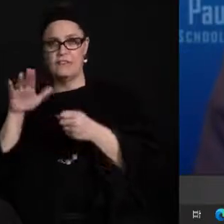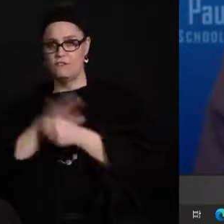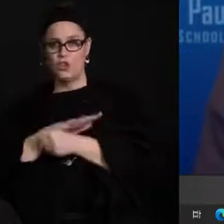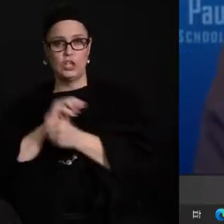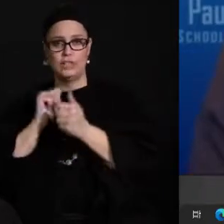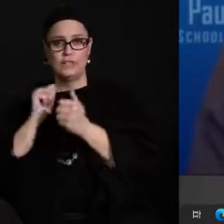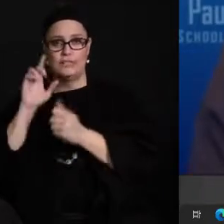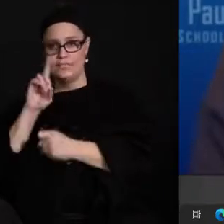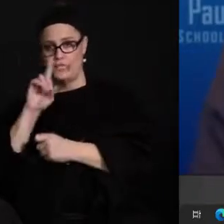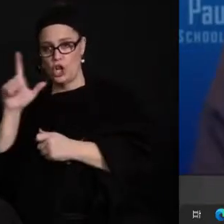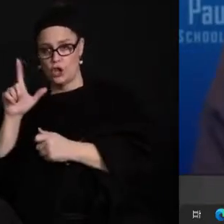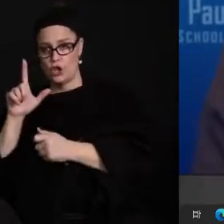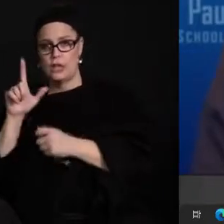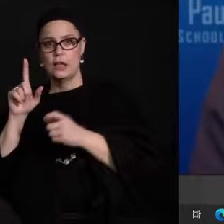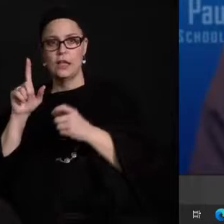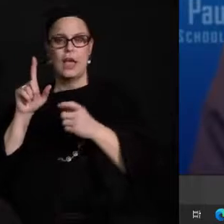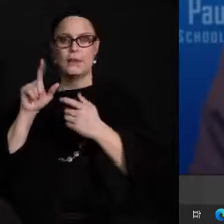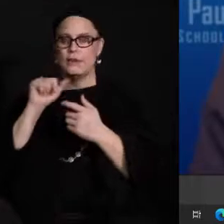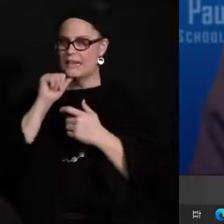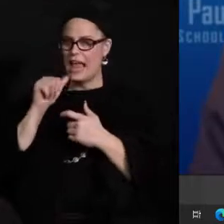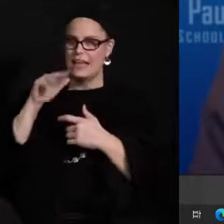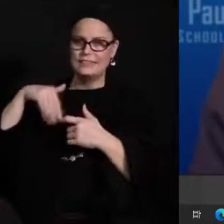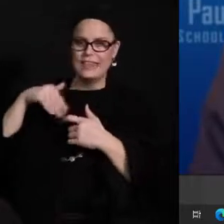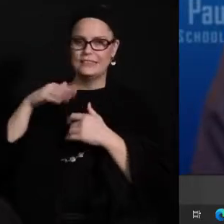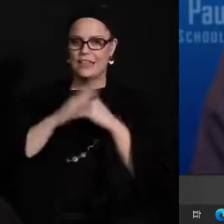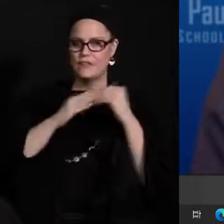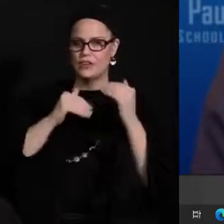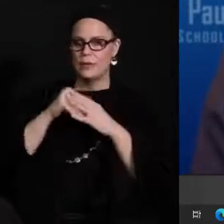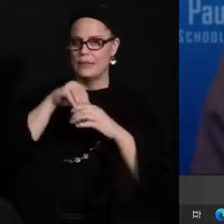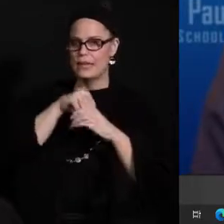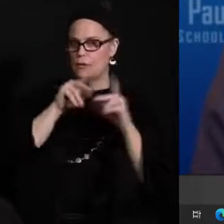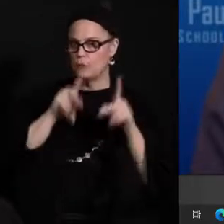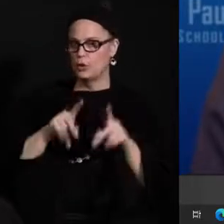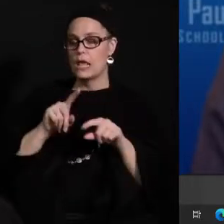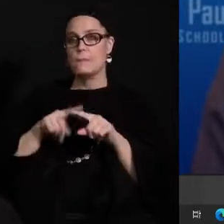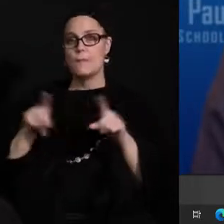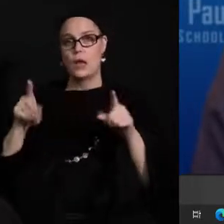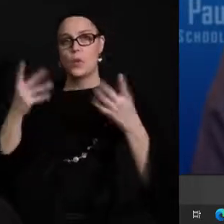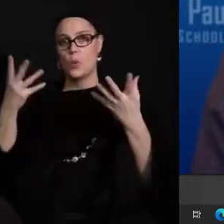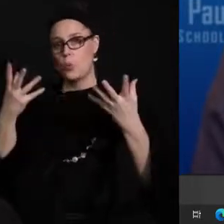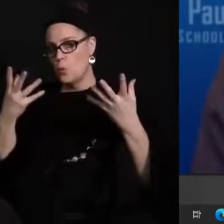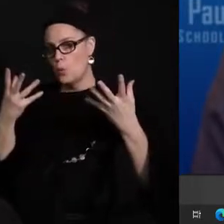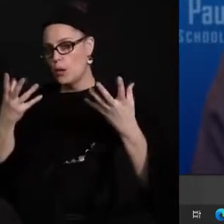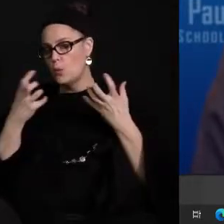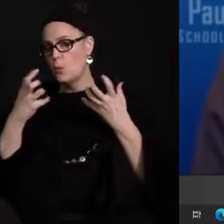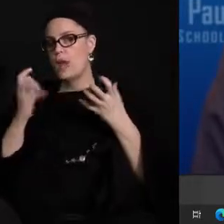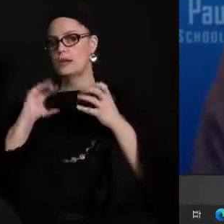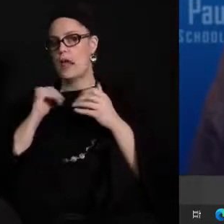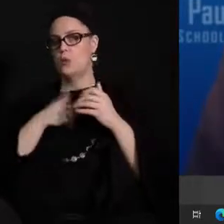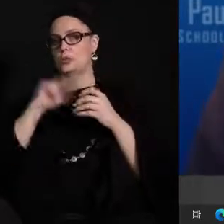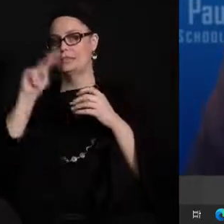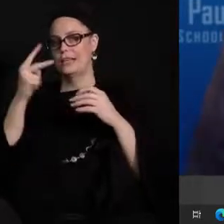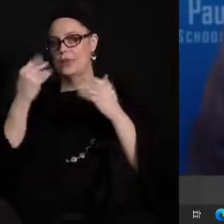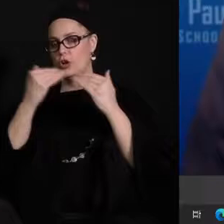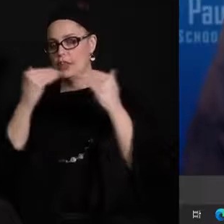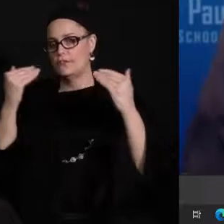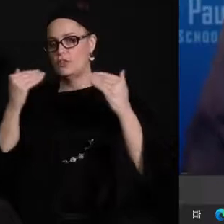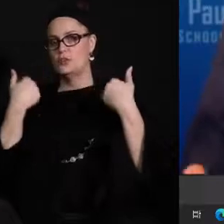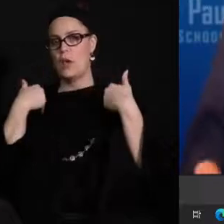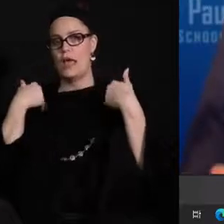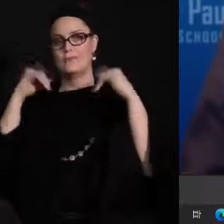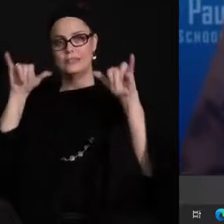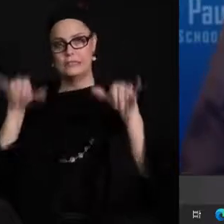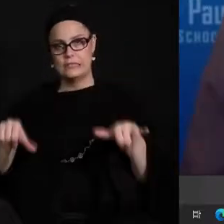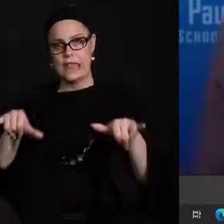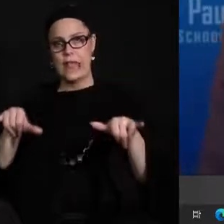but you're not quite comfortable to be in person and yet we want our secondary students to stay with their same teachers i would love